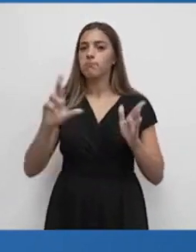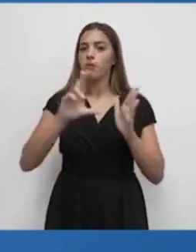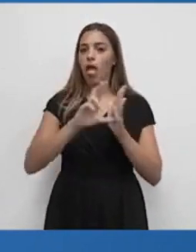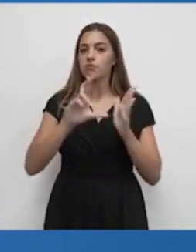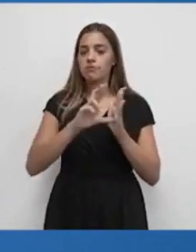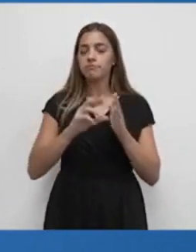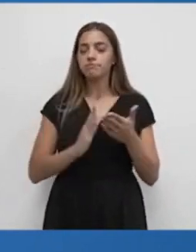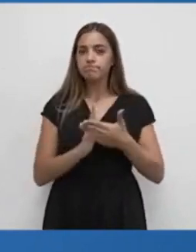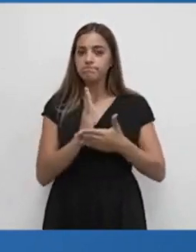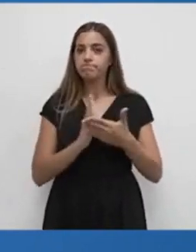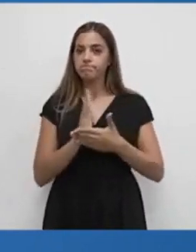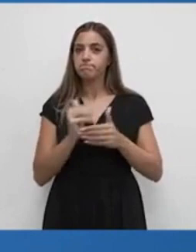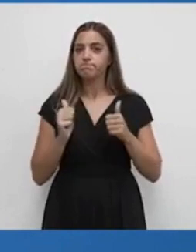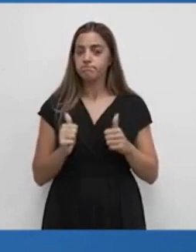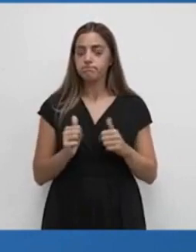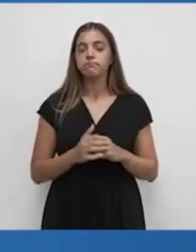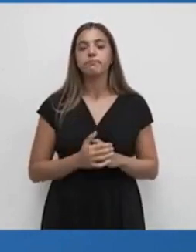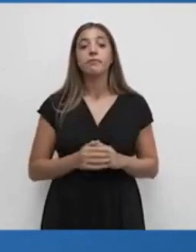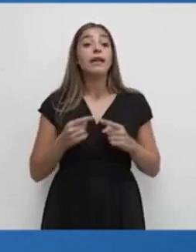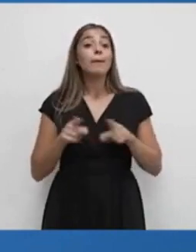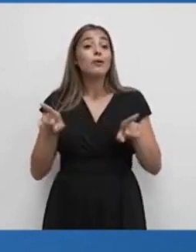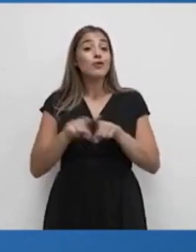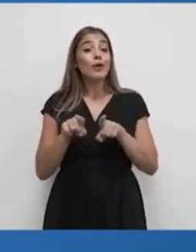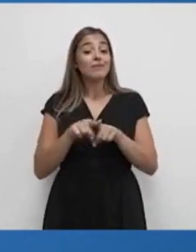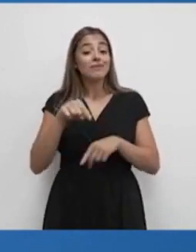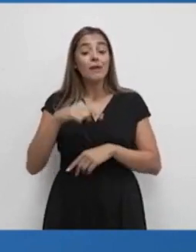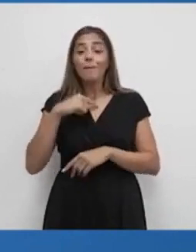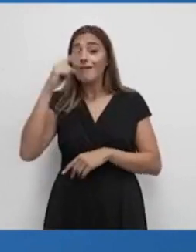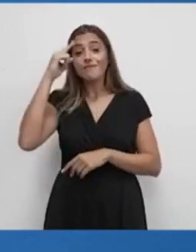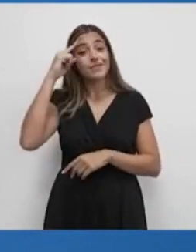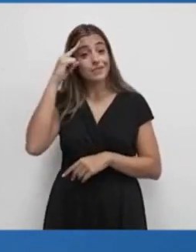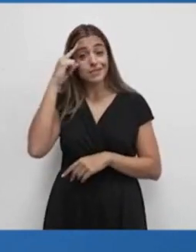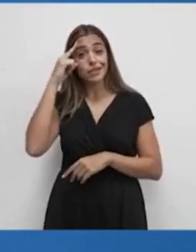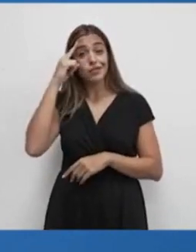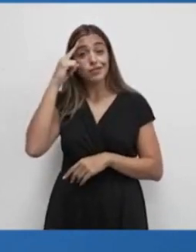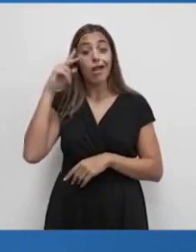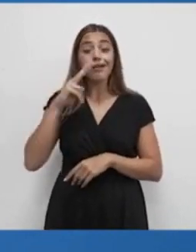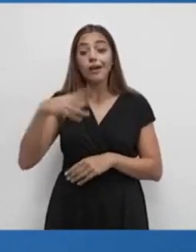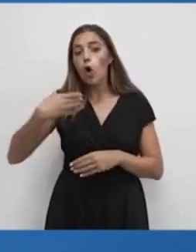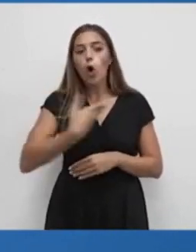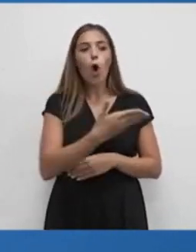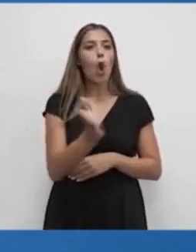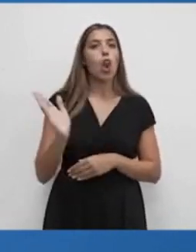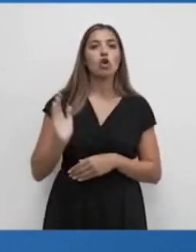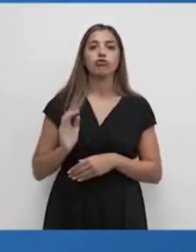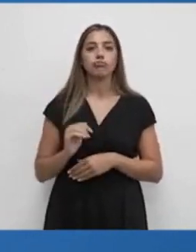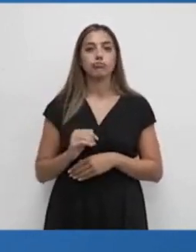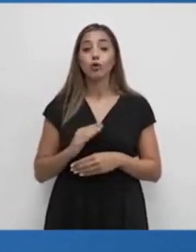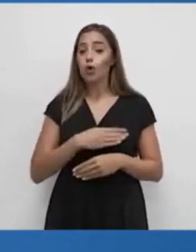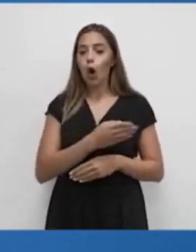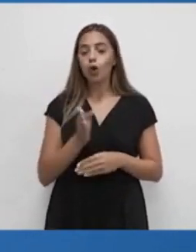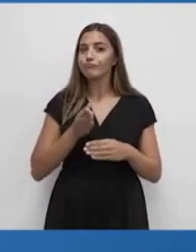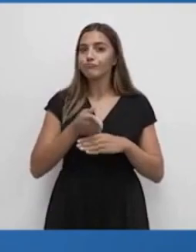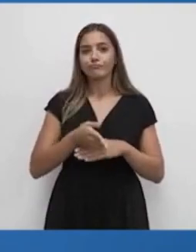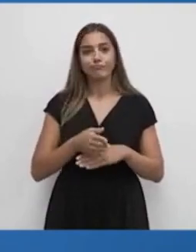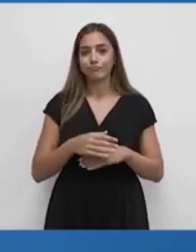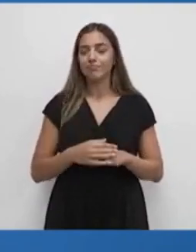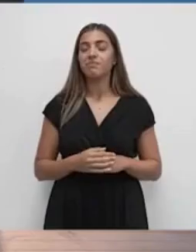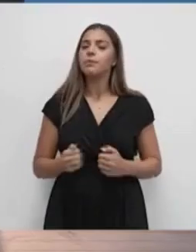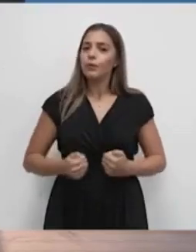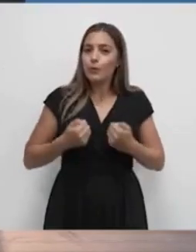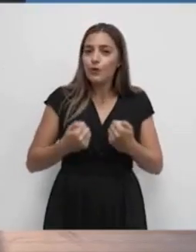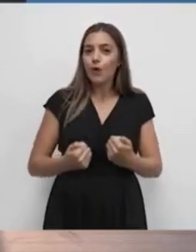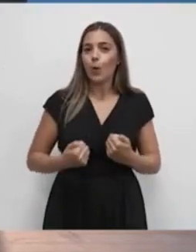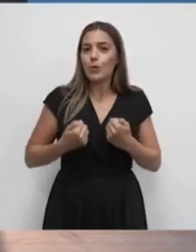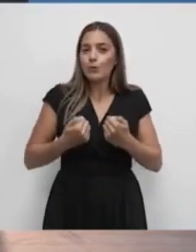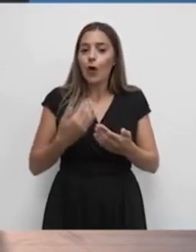time. That does not mean that we have covered or that we are covering all aspects. We try and